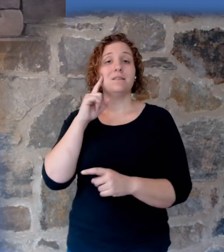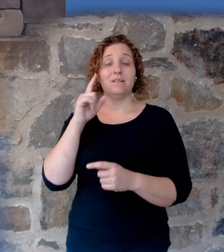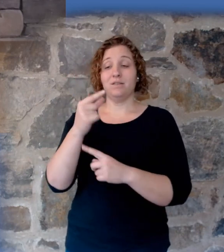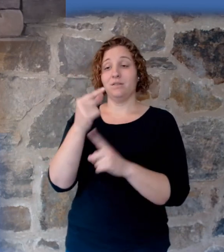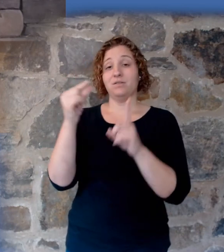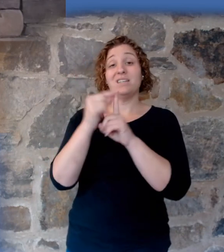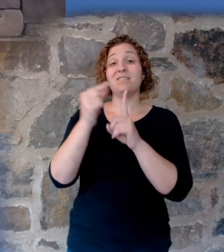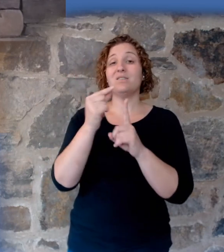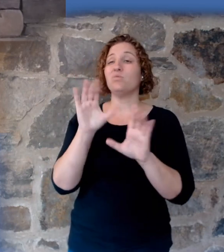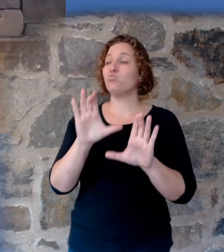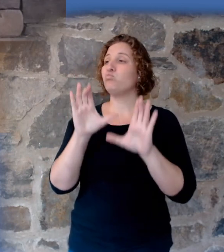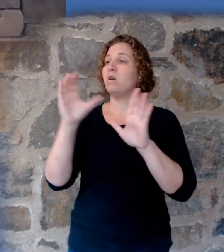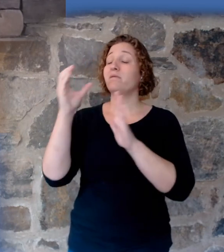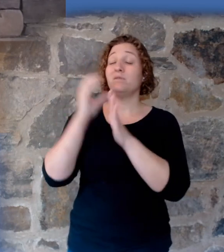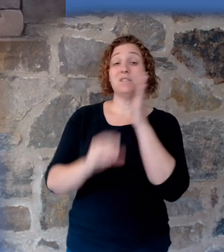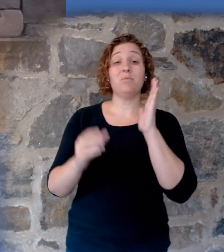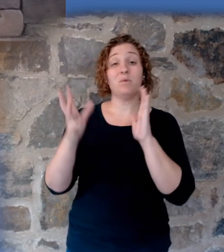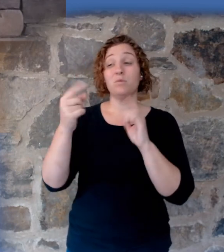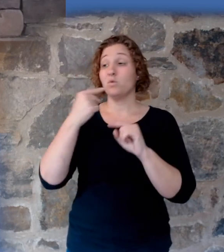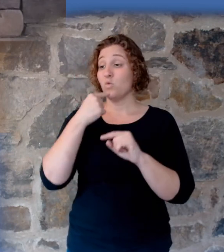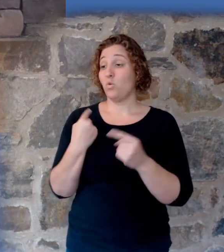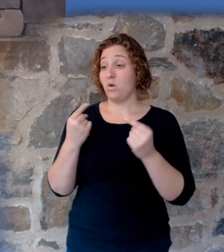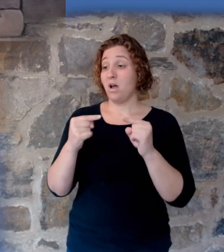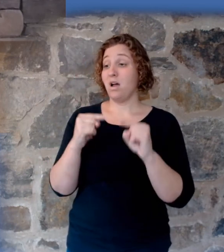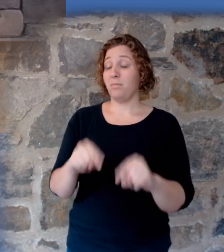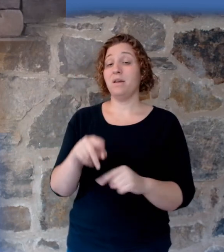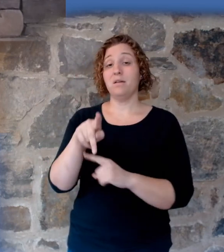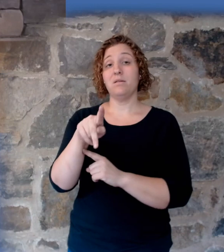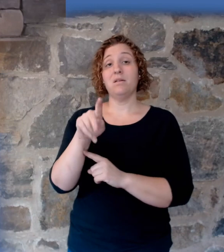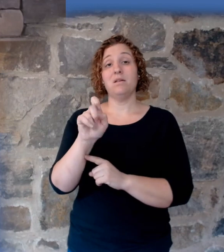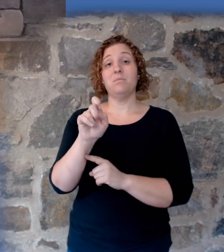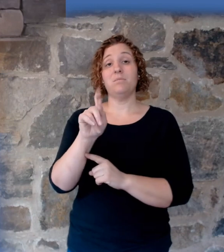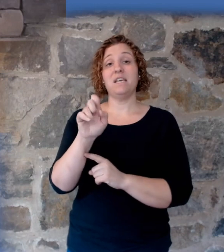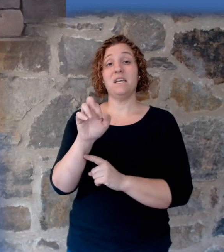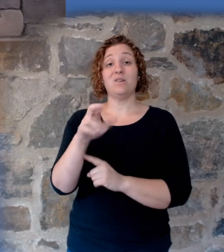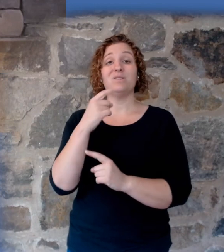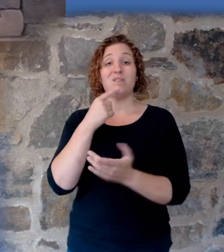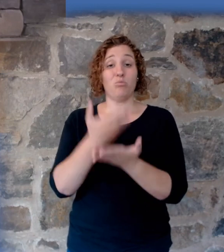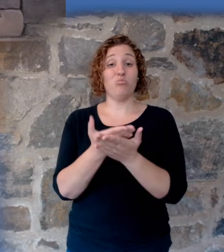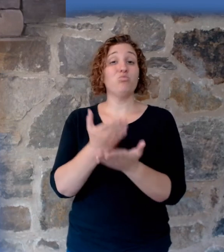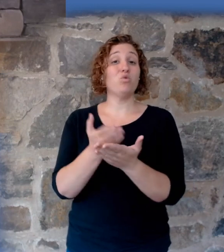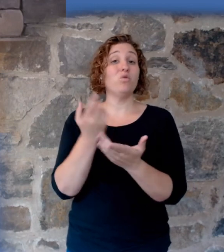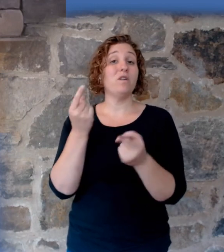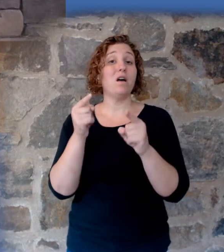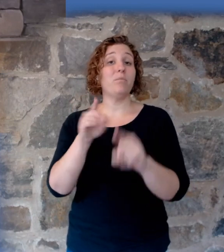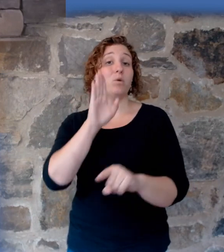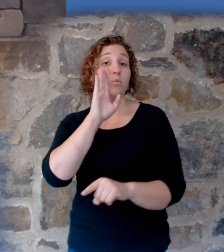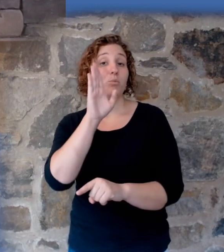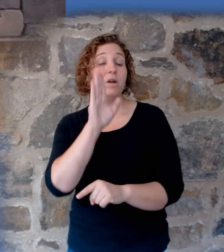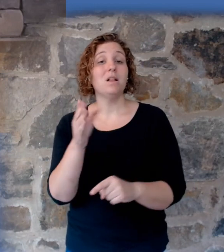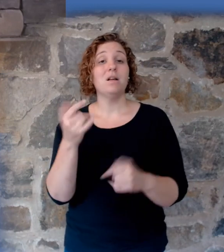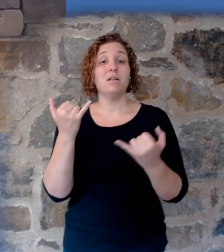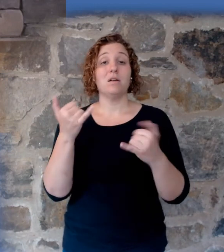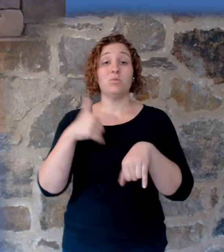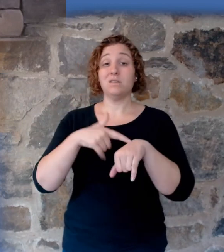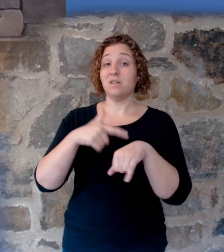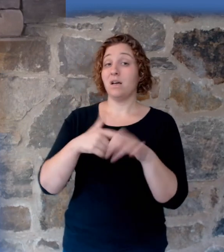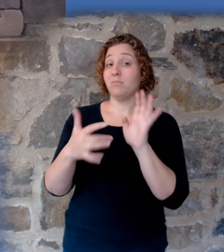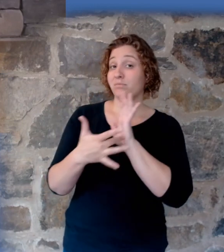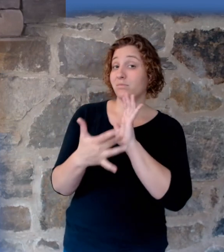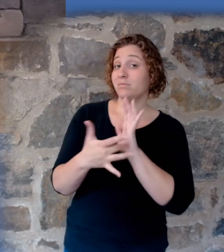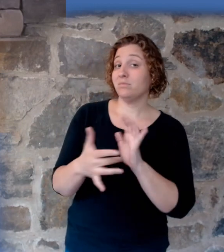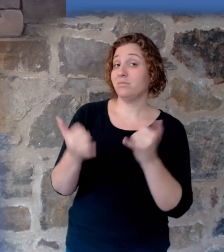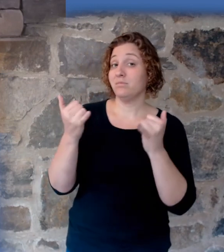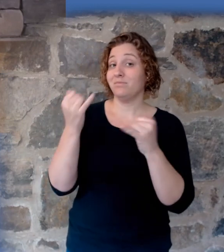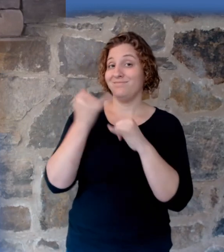he told us something happened. Peter doubles down and says it's proof of what's also coming and now with time and technology and what is clearly these last